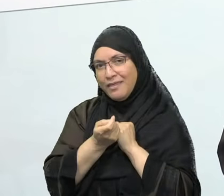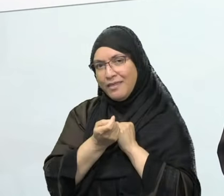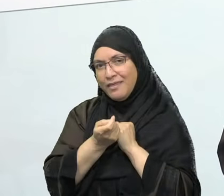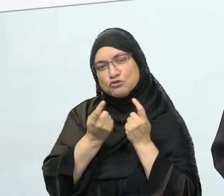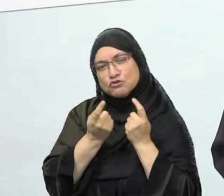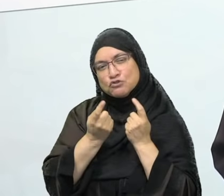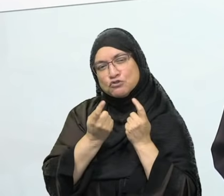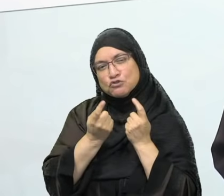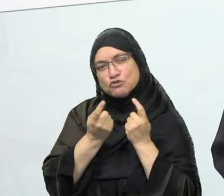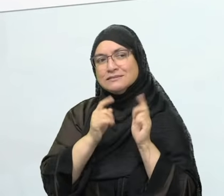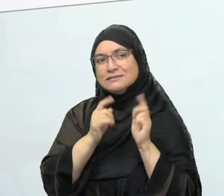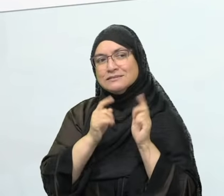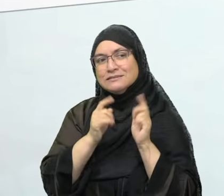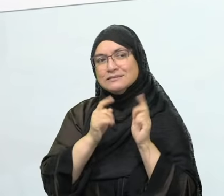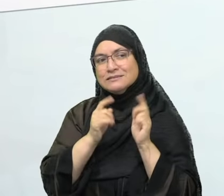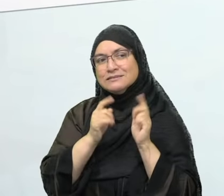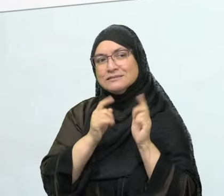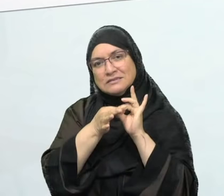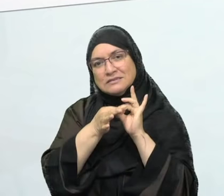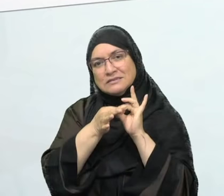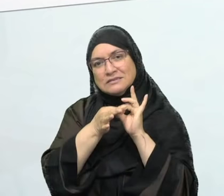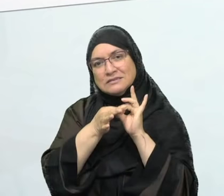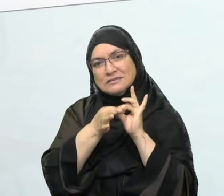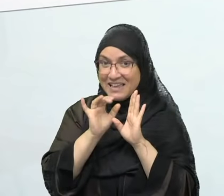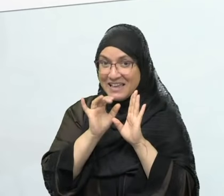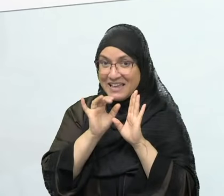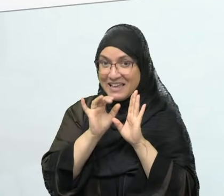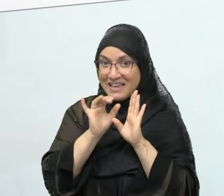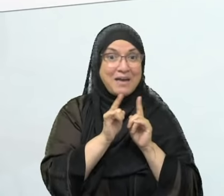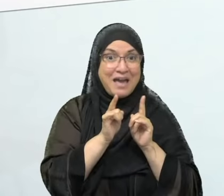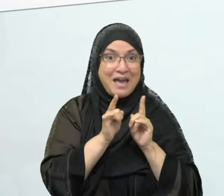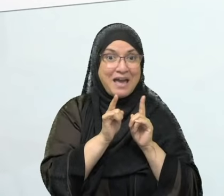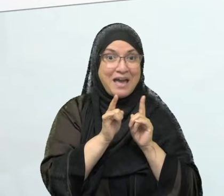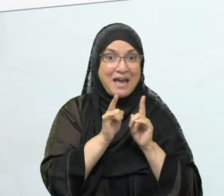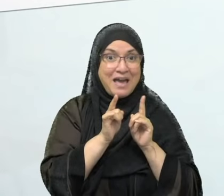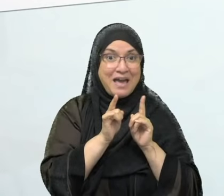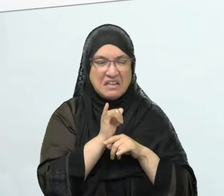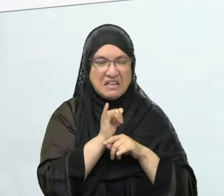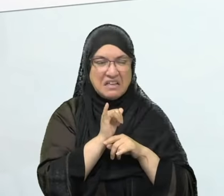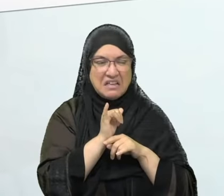in war, and bringing people together.